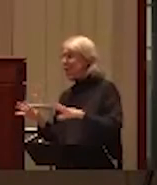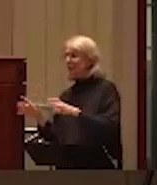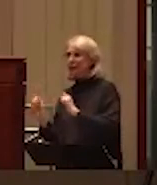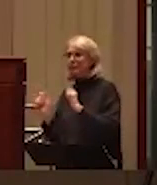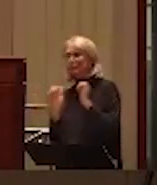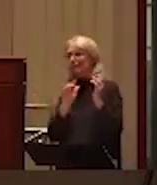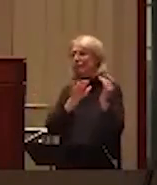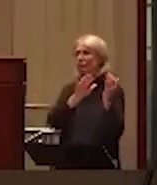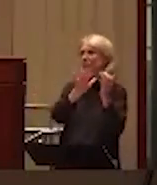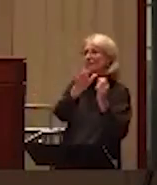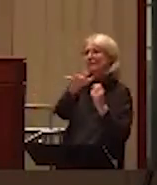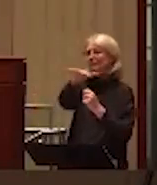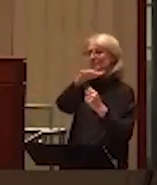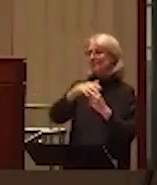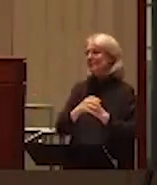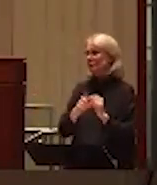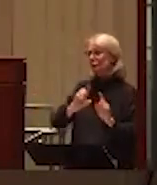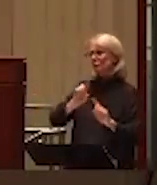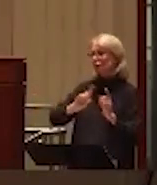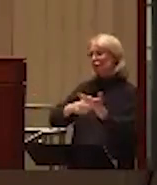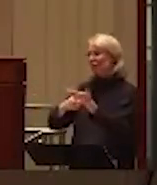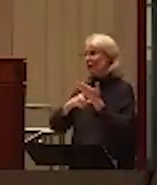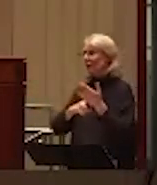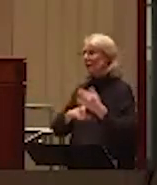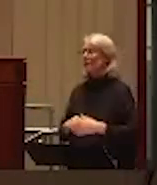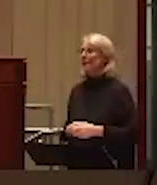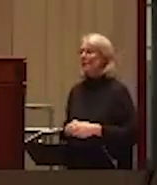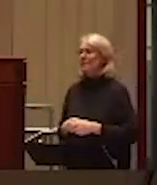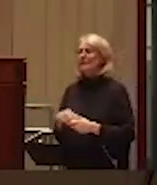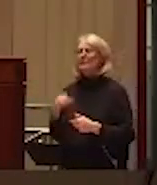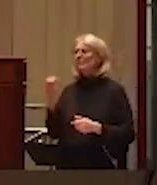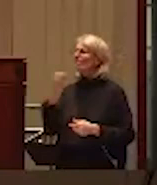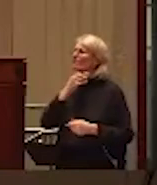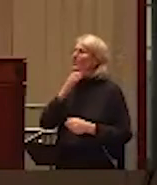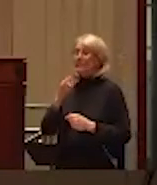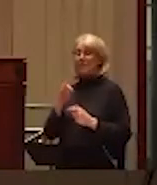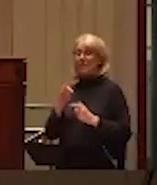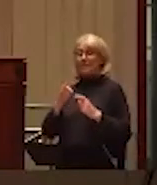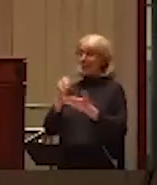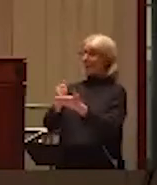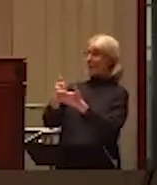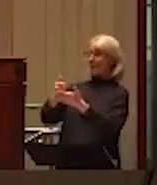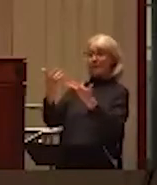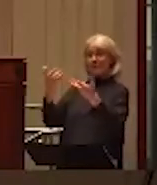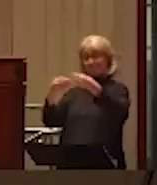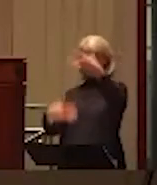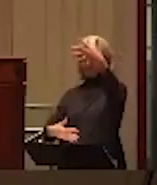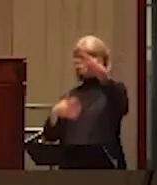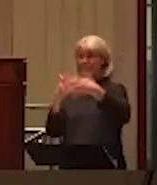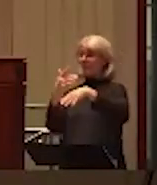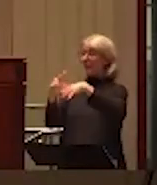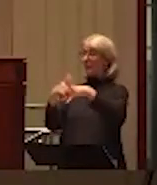this question is, what is the most prevalent barrier to help seeking? And what actions can we take to fix it?